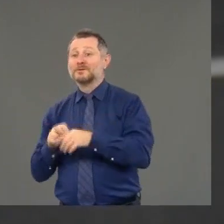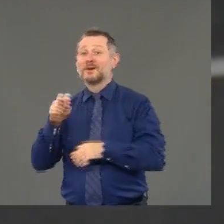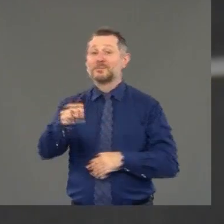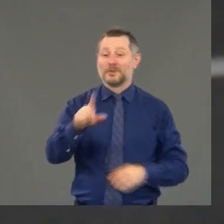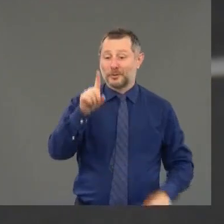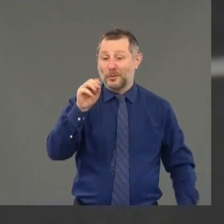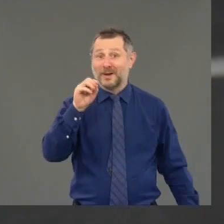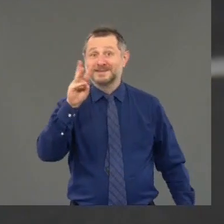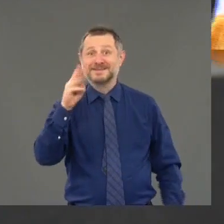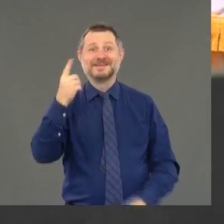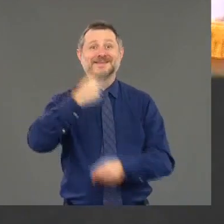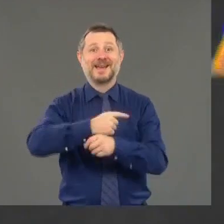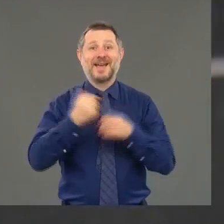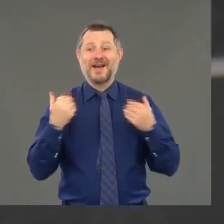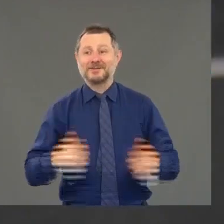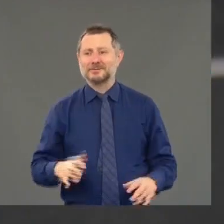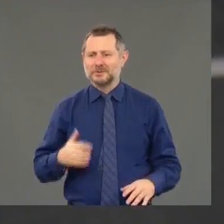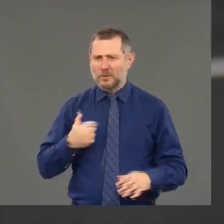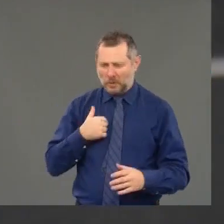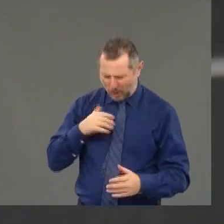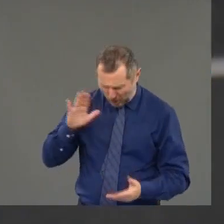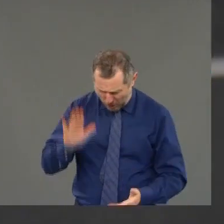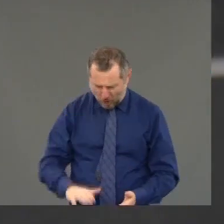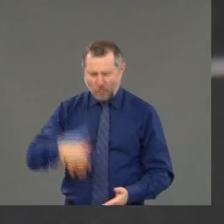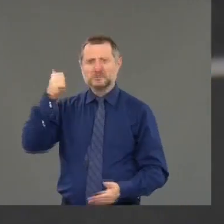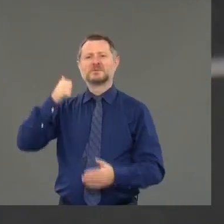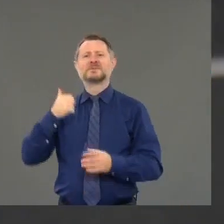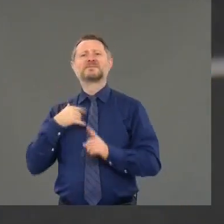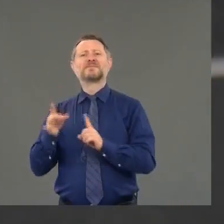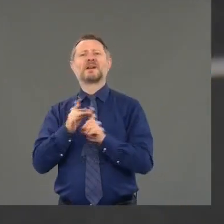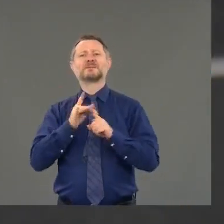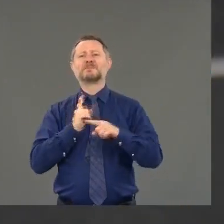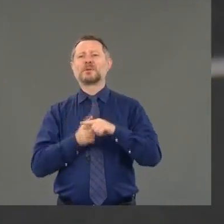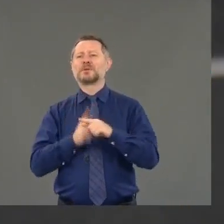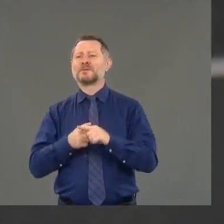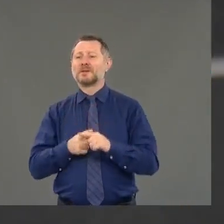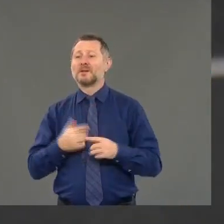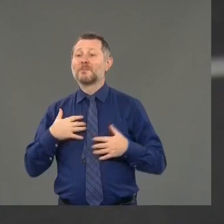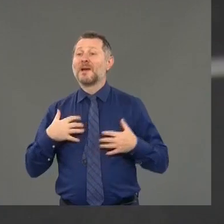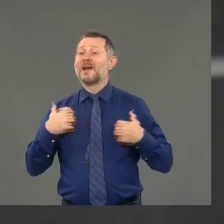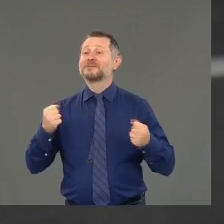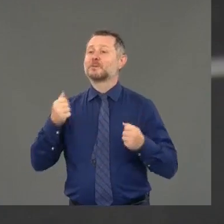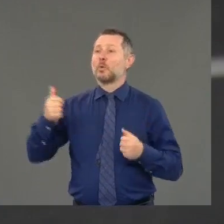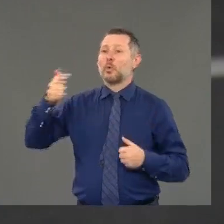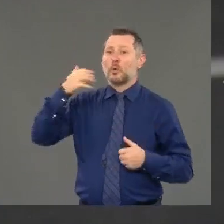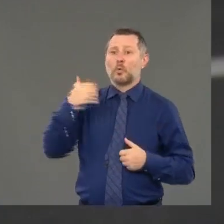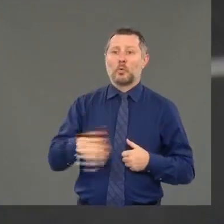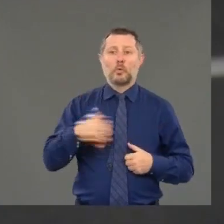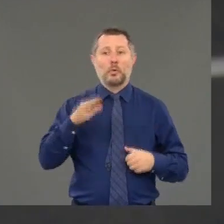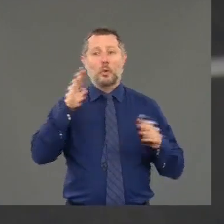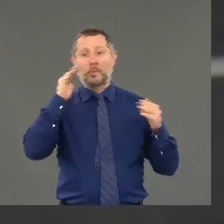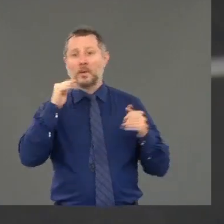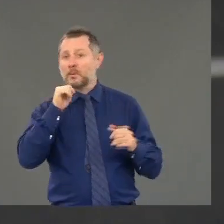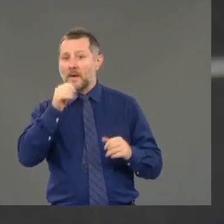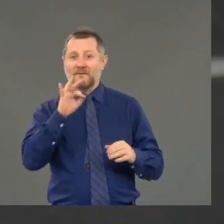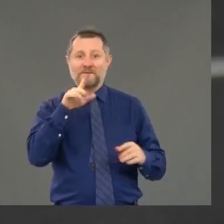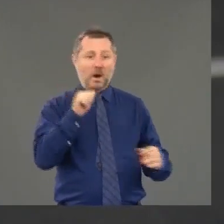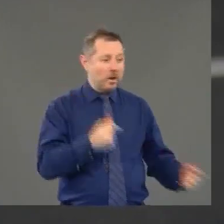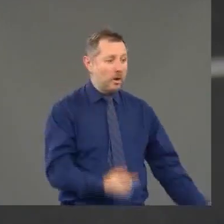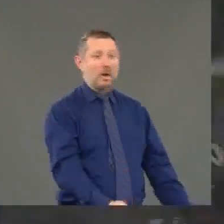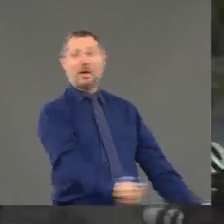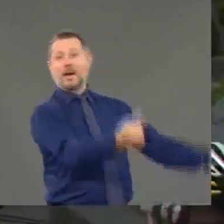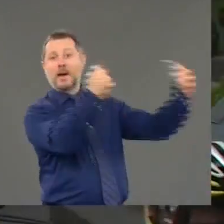have the lowest infection rate. And my health officials are saying, we hope people from Florida don't come here.